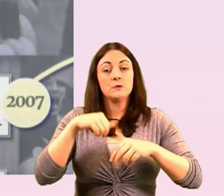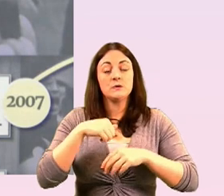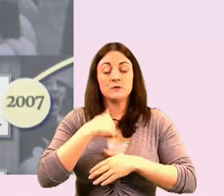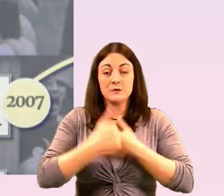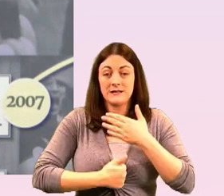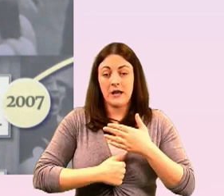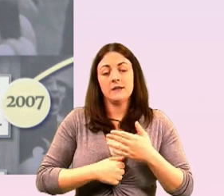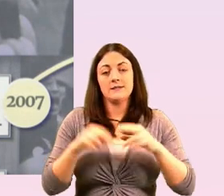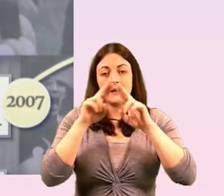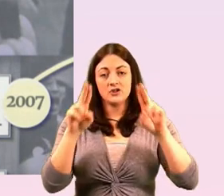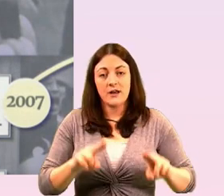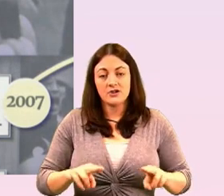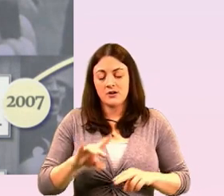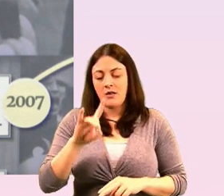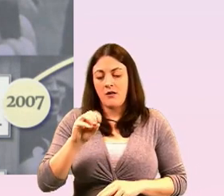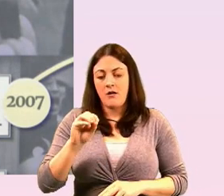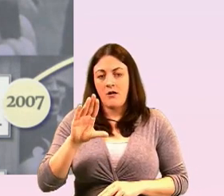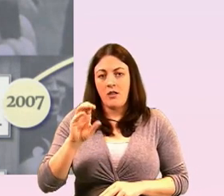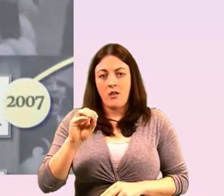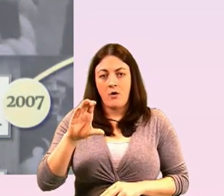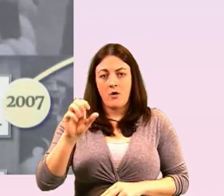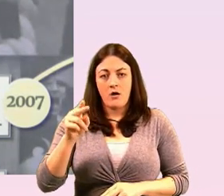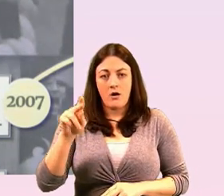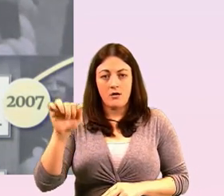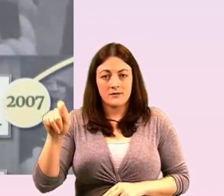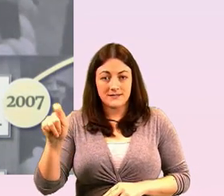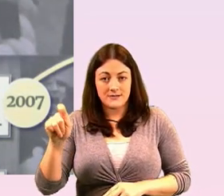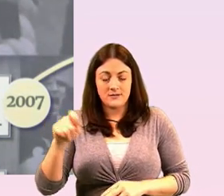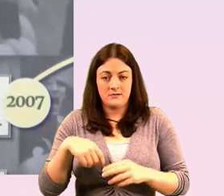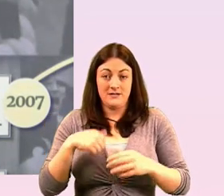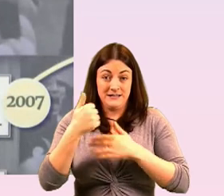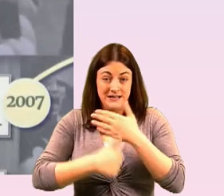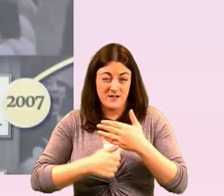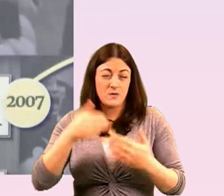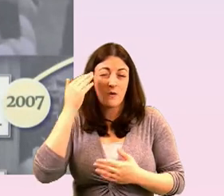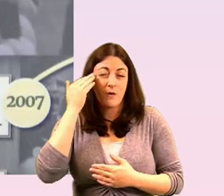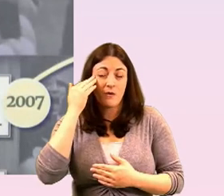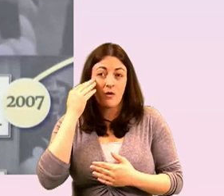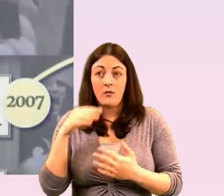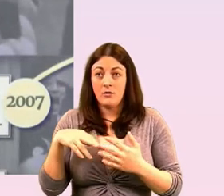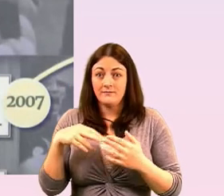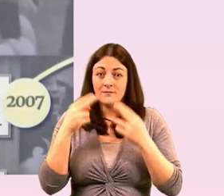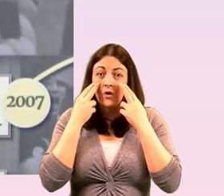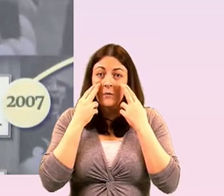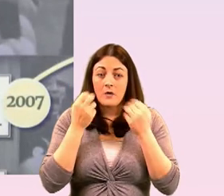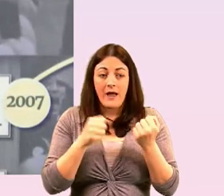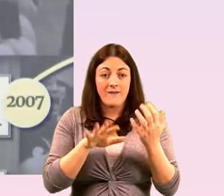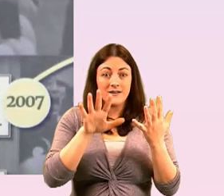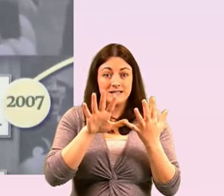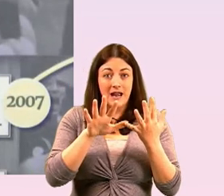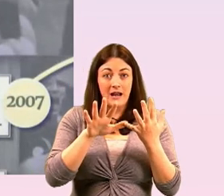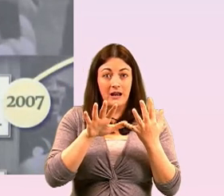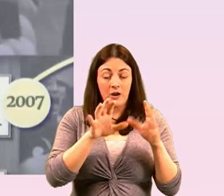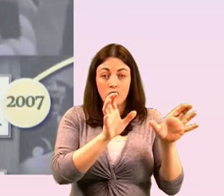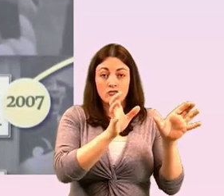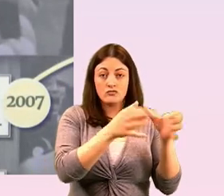remembrance day if you look up holocaust you generally see a list of 10 10 groups of people there were 10 main groups of people